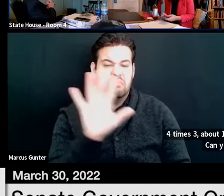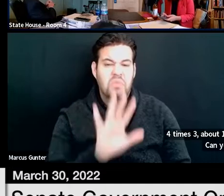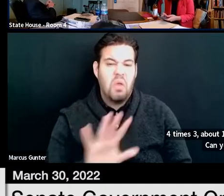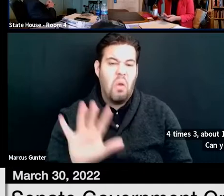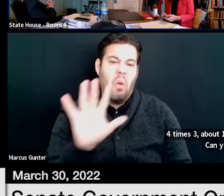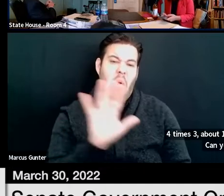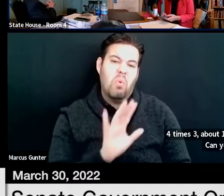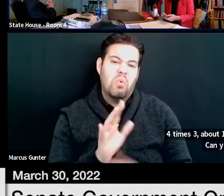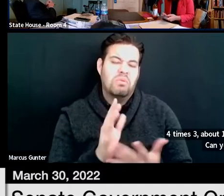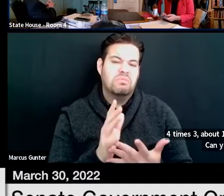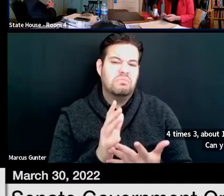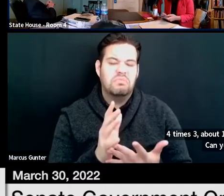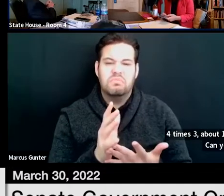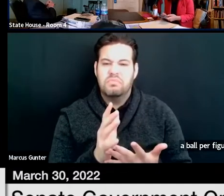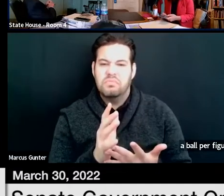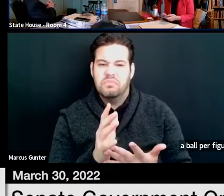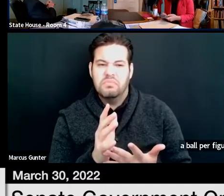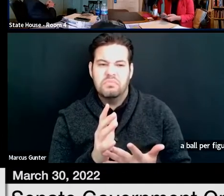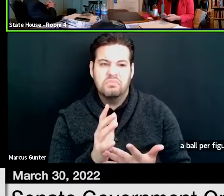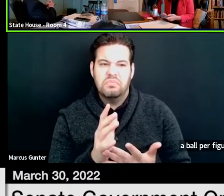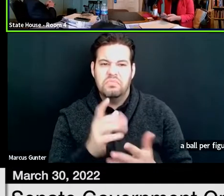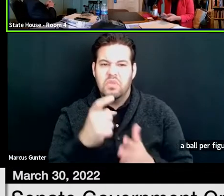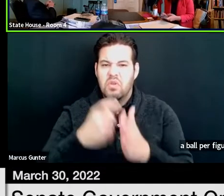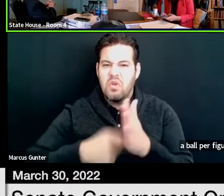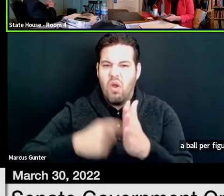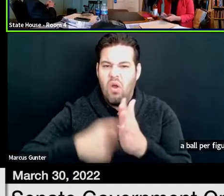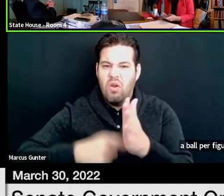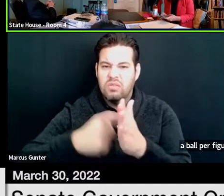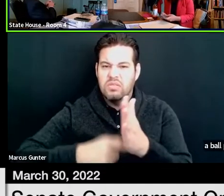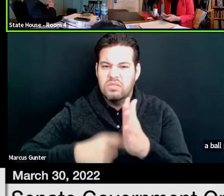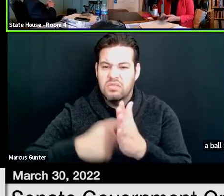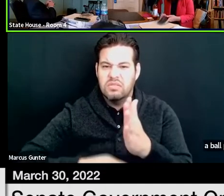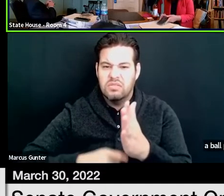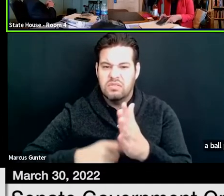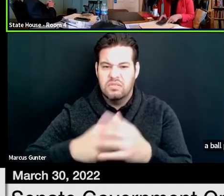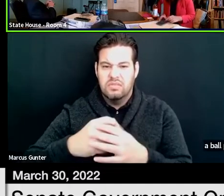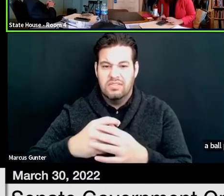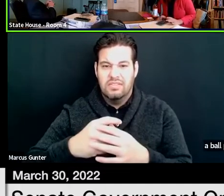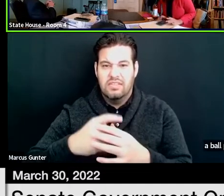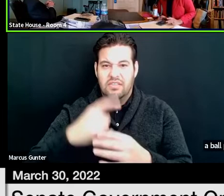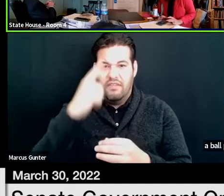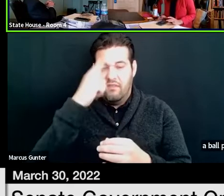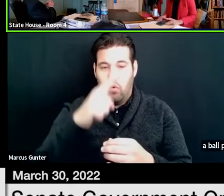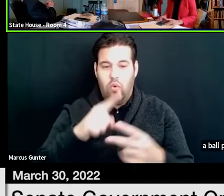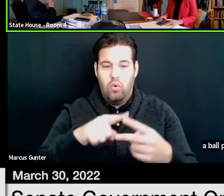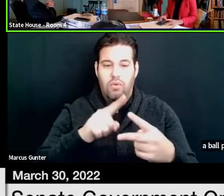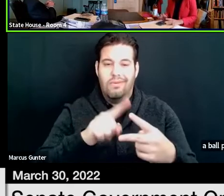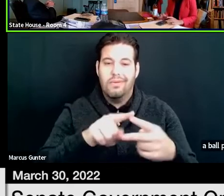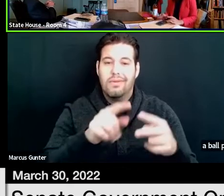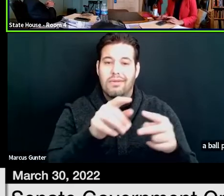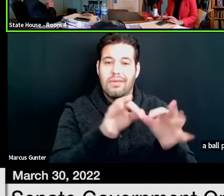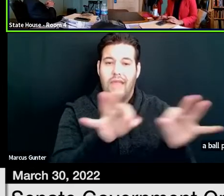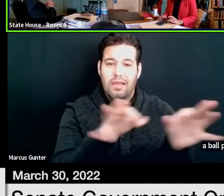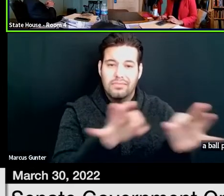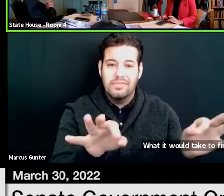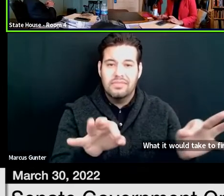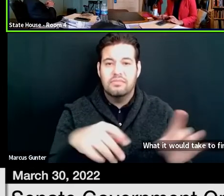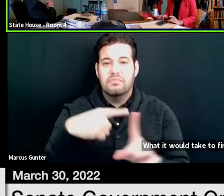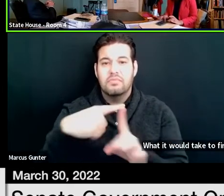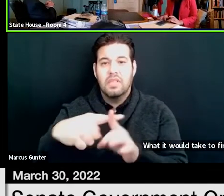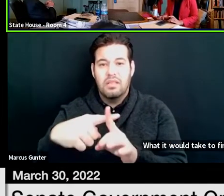what it would take to, financially, to do closed captioning, and also